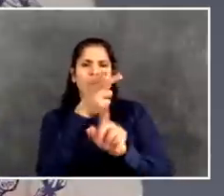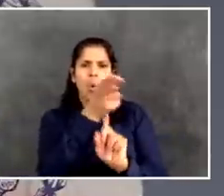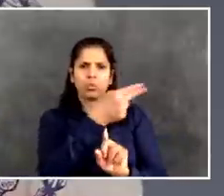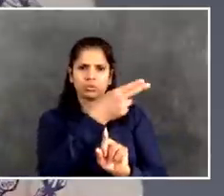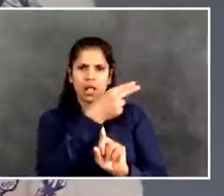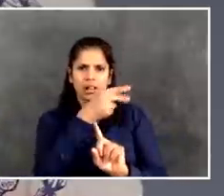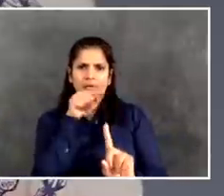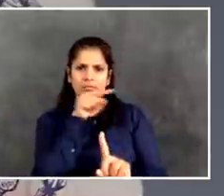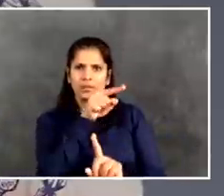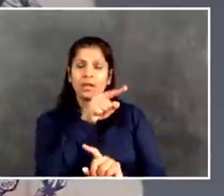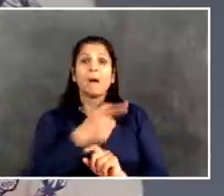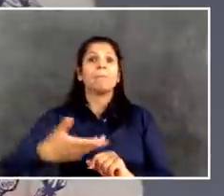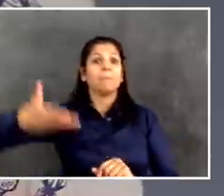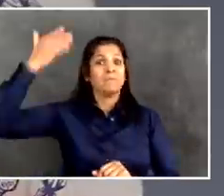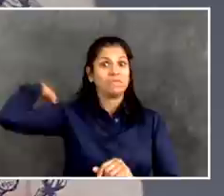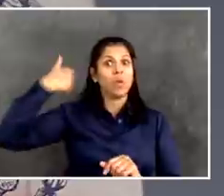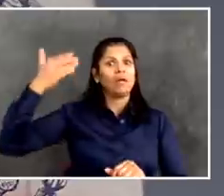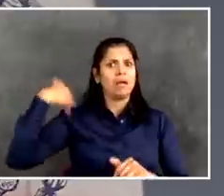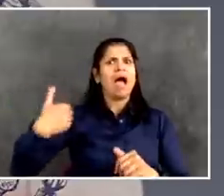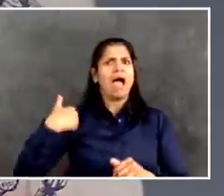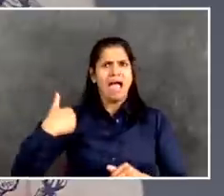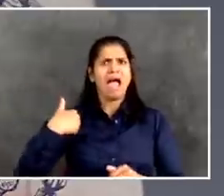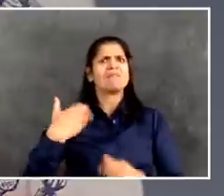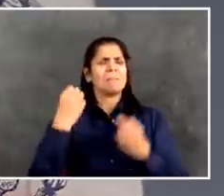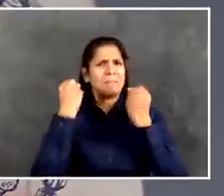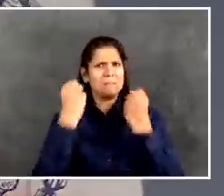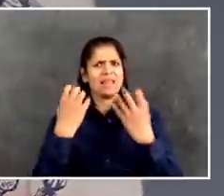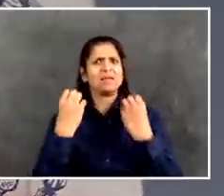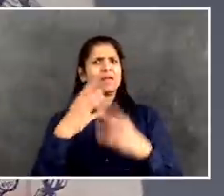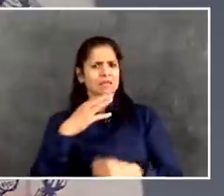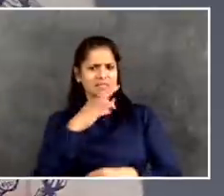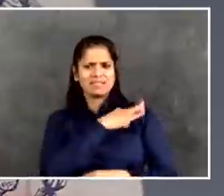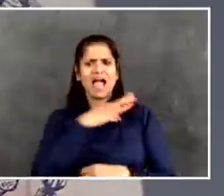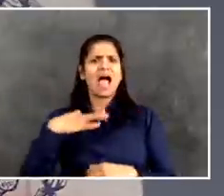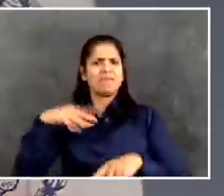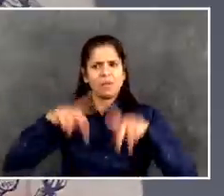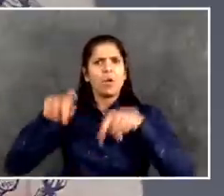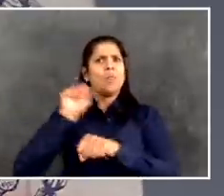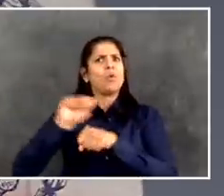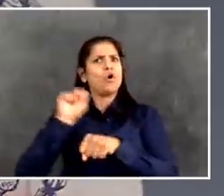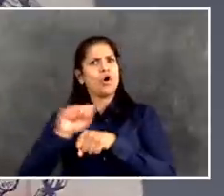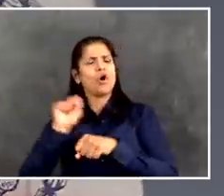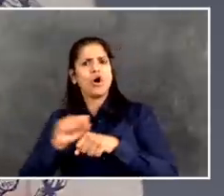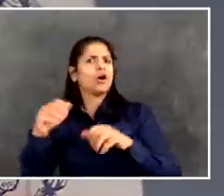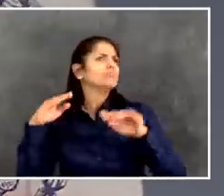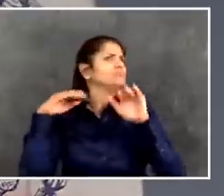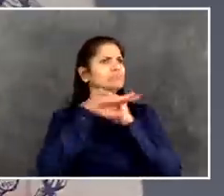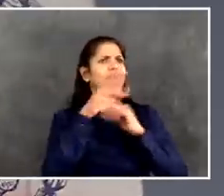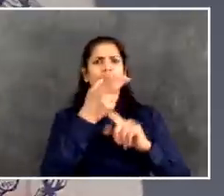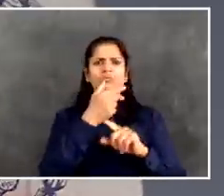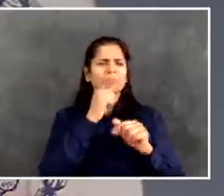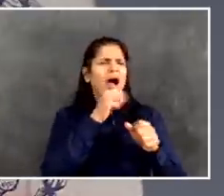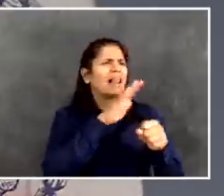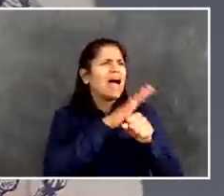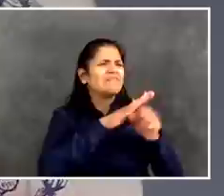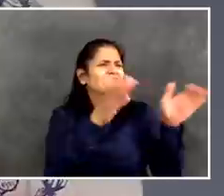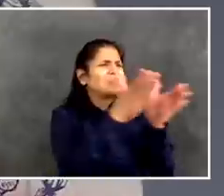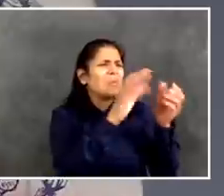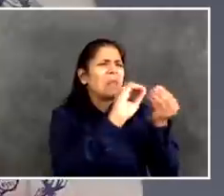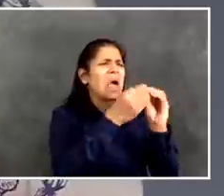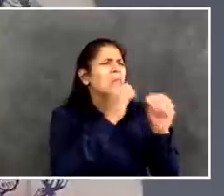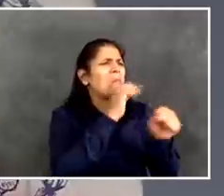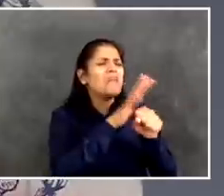not only troubling, but there's still unanswered questions here. We're going to be, abundance of caution,